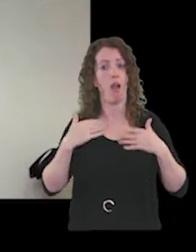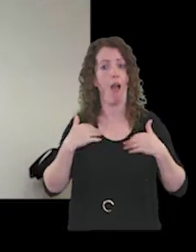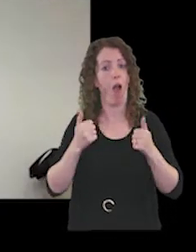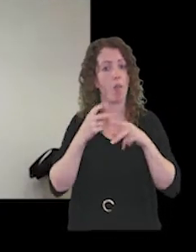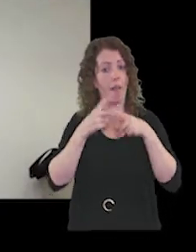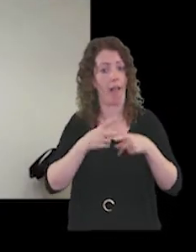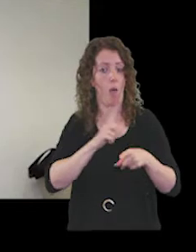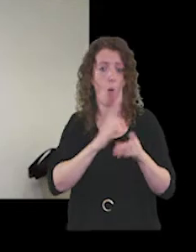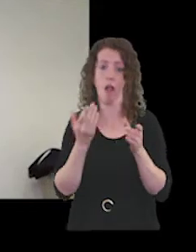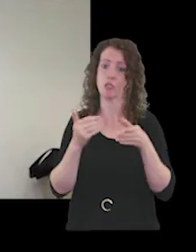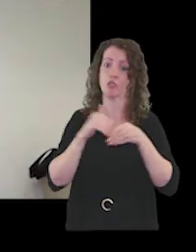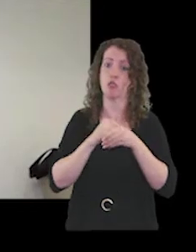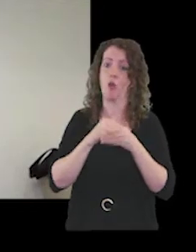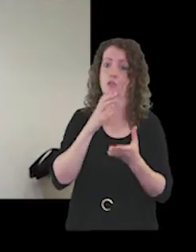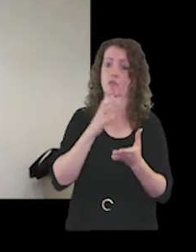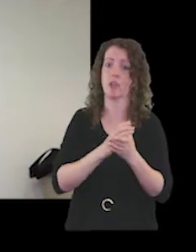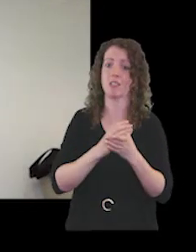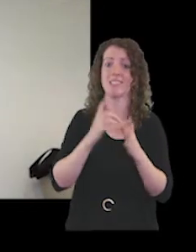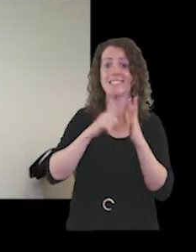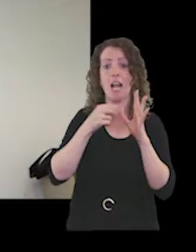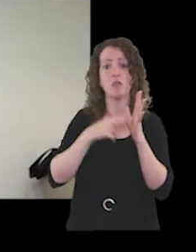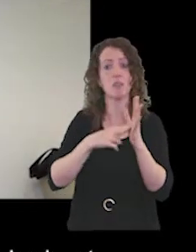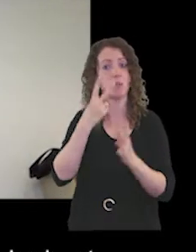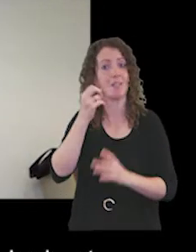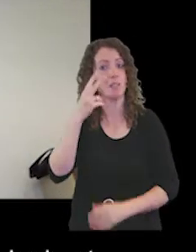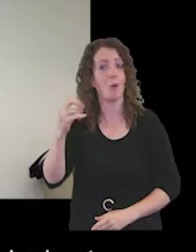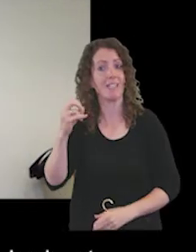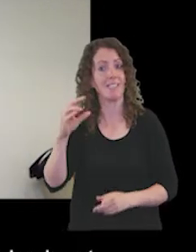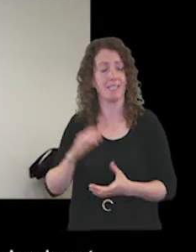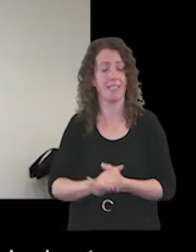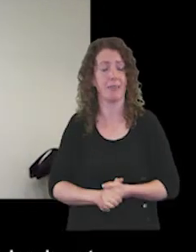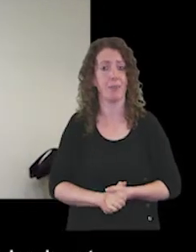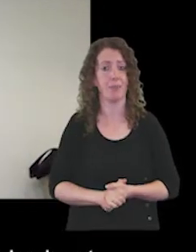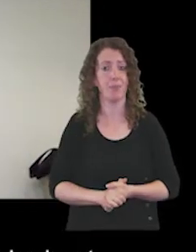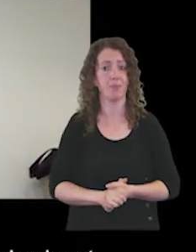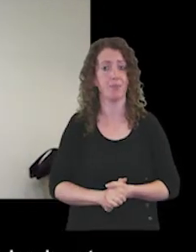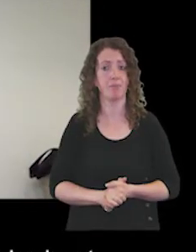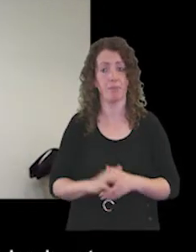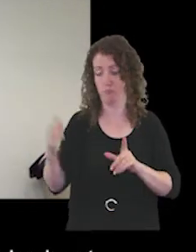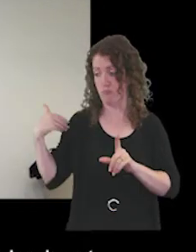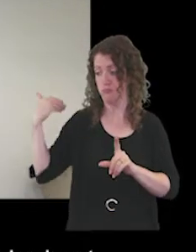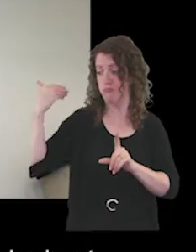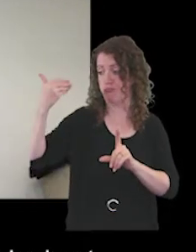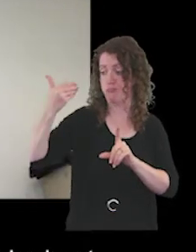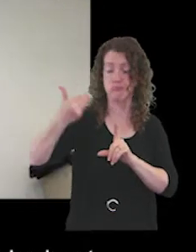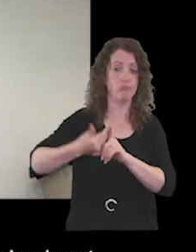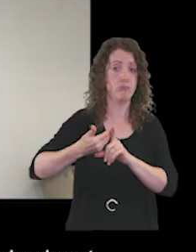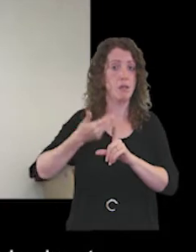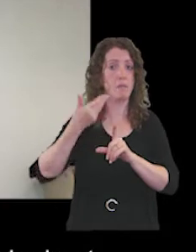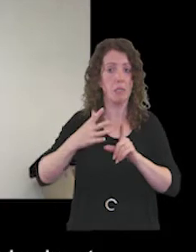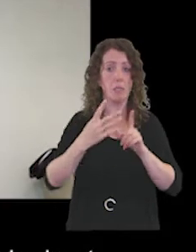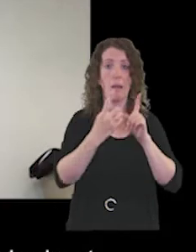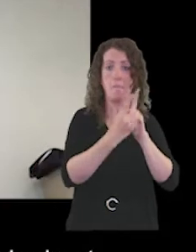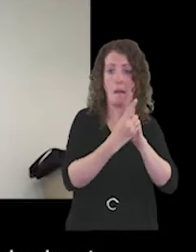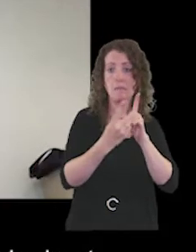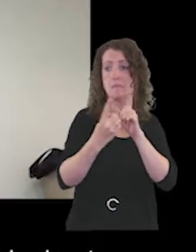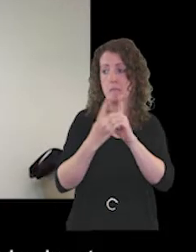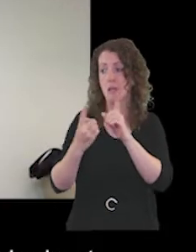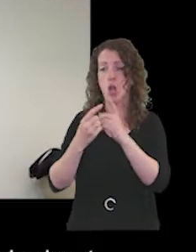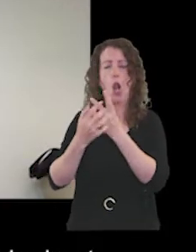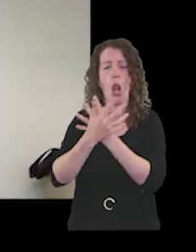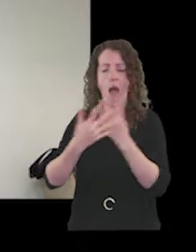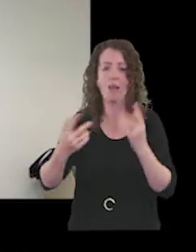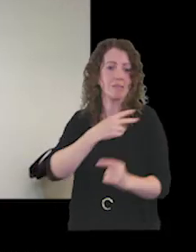joined the trust in January 2020. And during my time here, I've already met many staff and